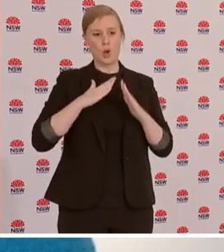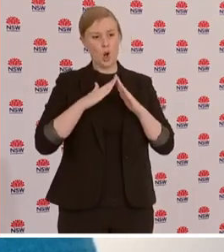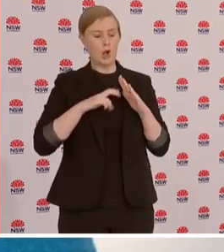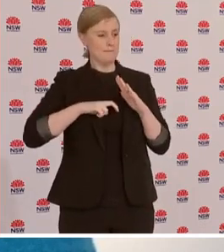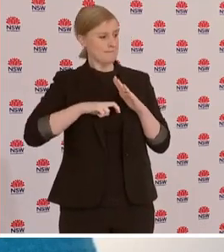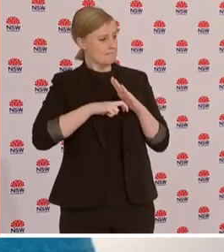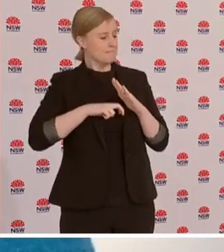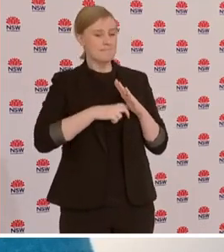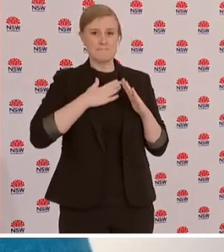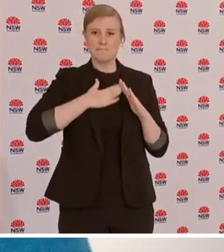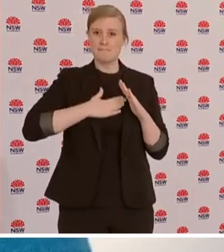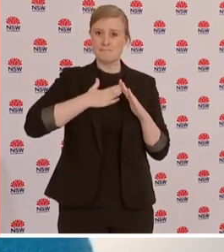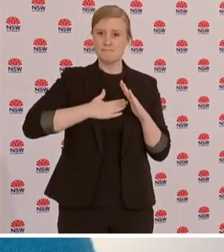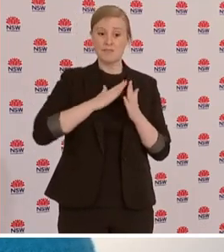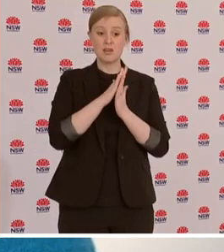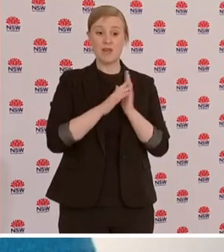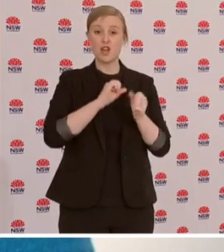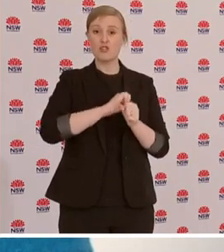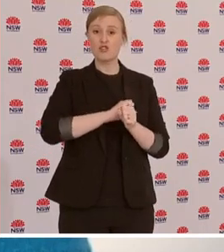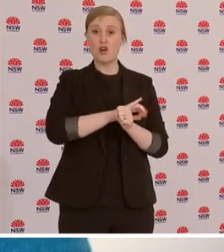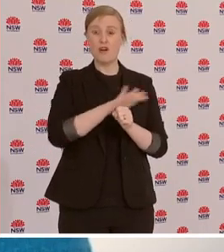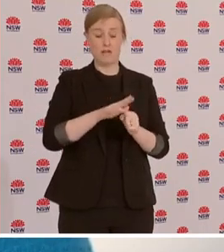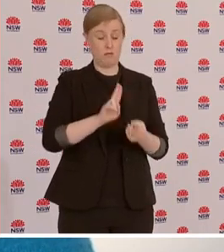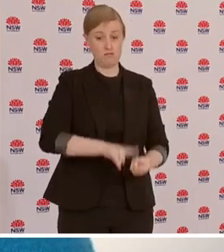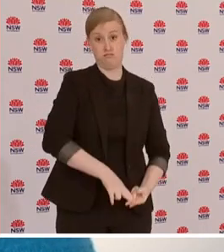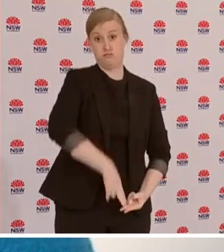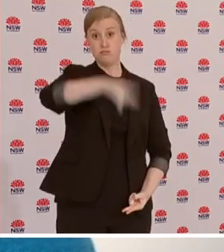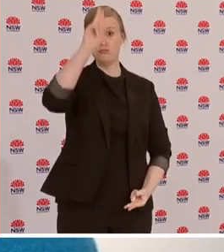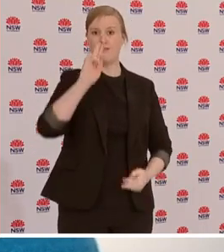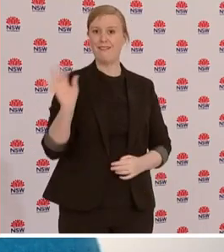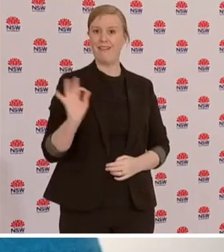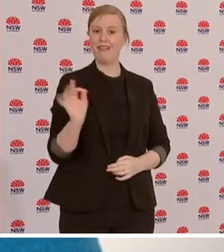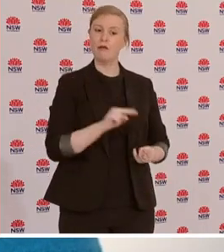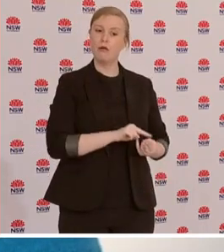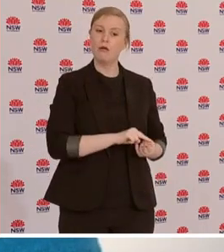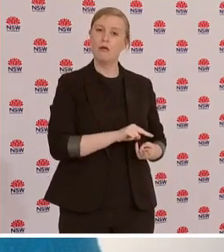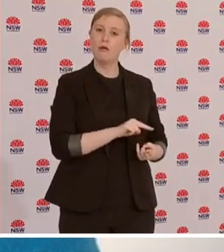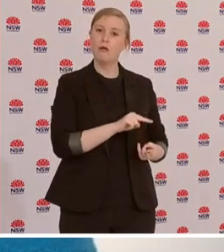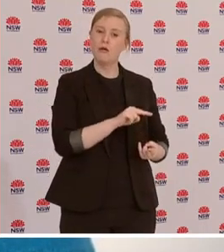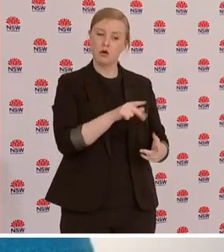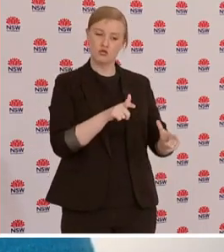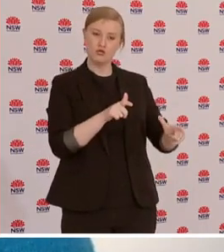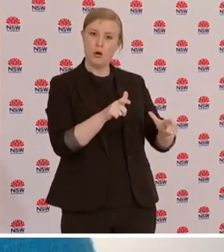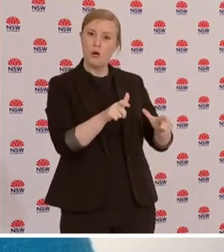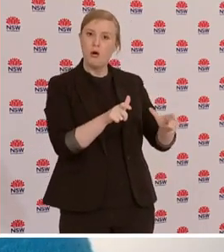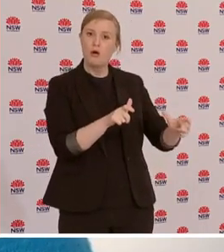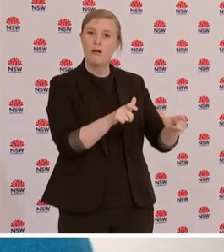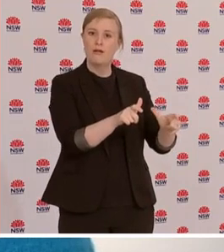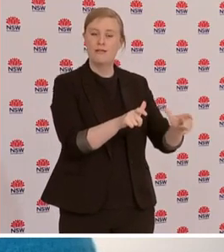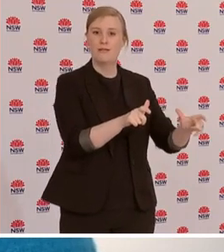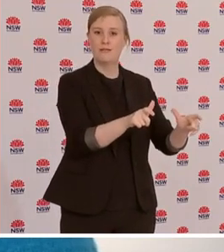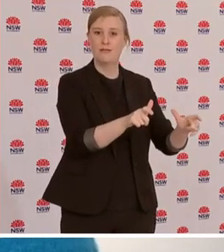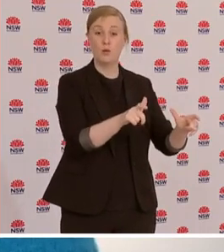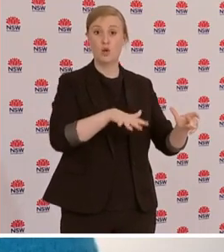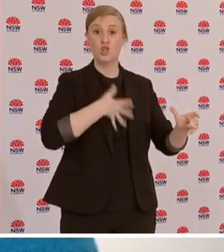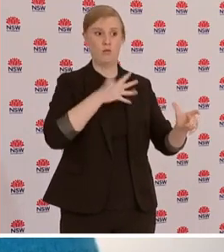the growth in cases. We don't want a setback and yesterday could have been a setback, time will tell. But I'm just